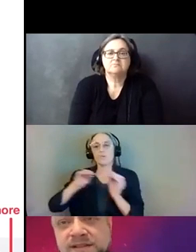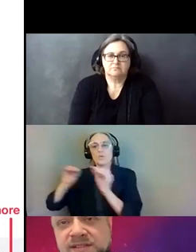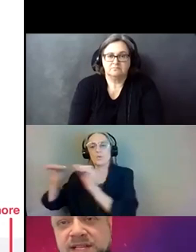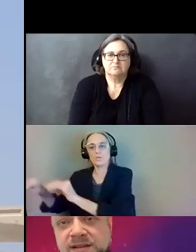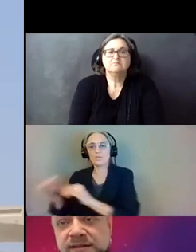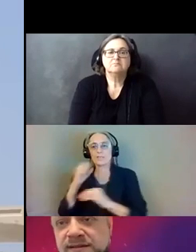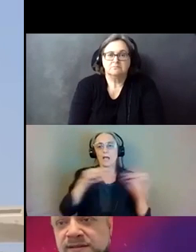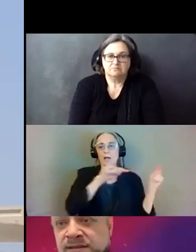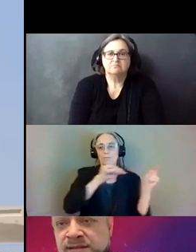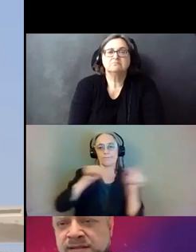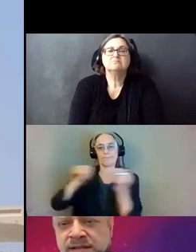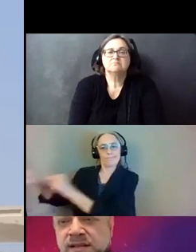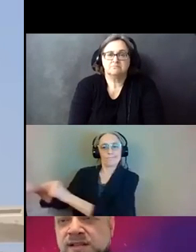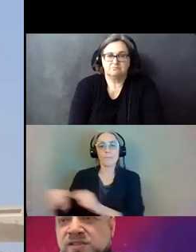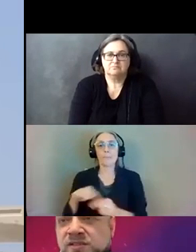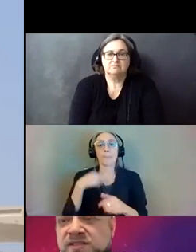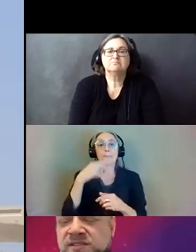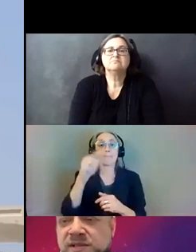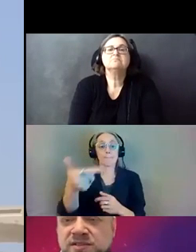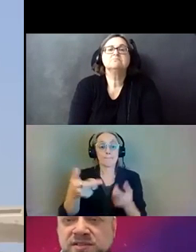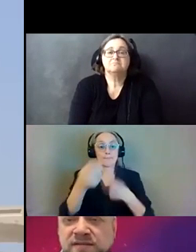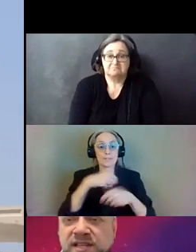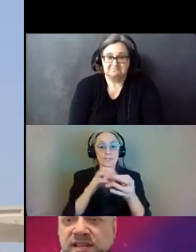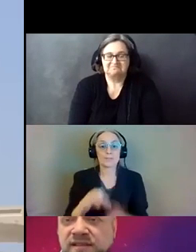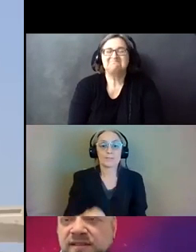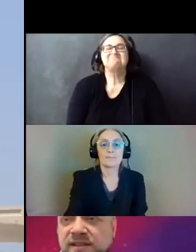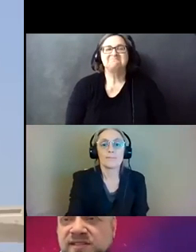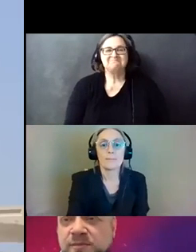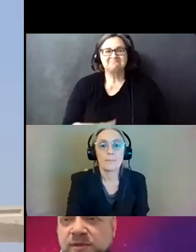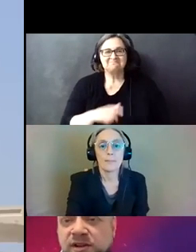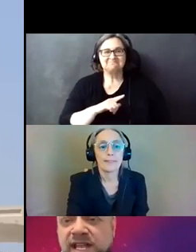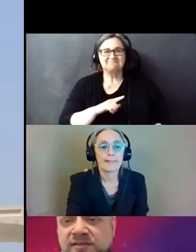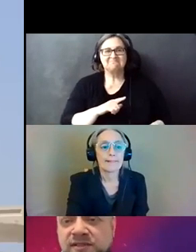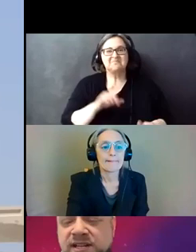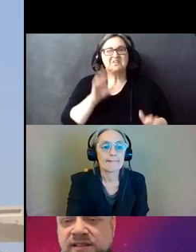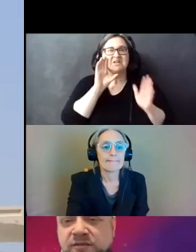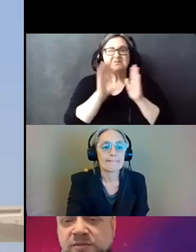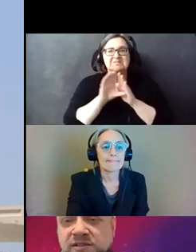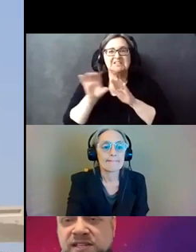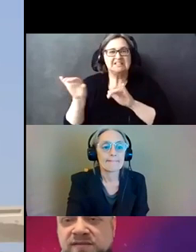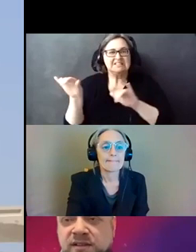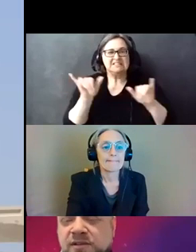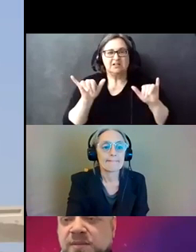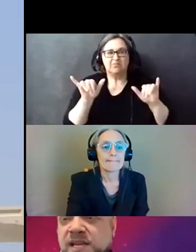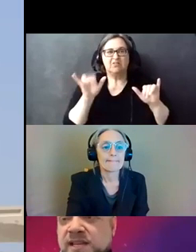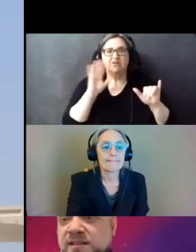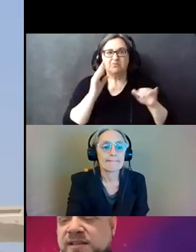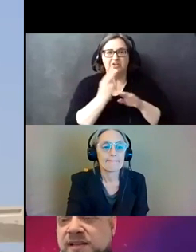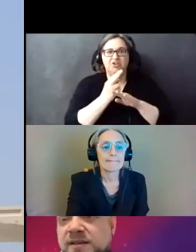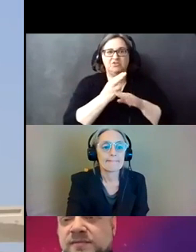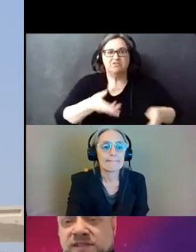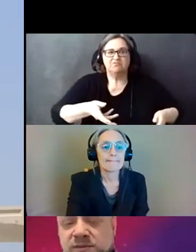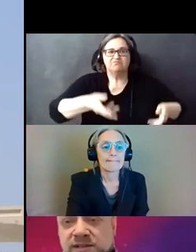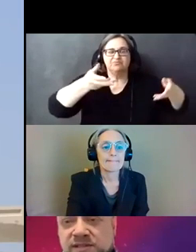next slide so this is a picture of the uh a similar gantry that we'll be using for the loading bay